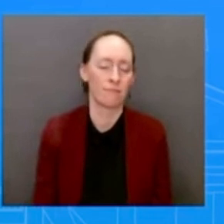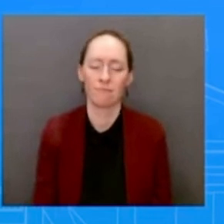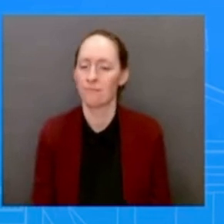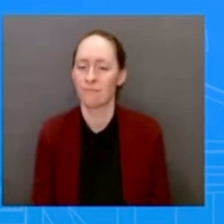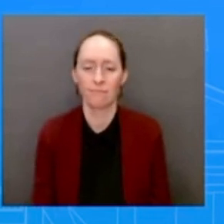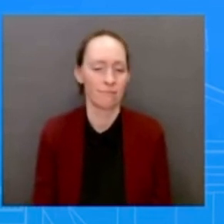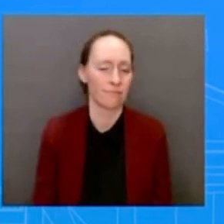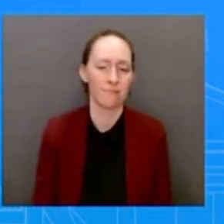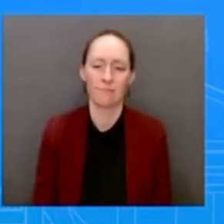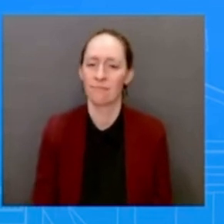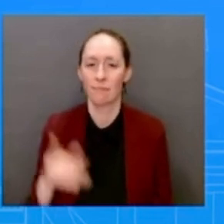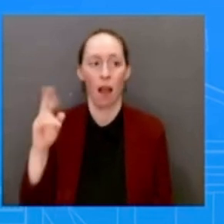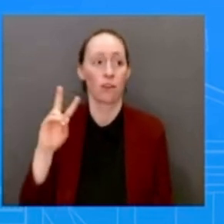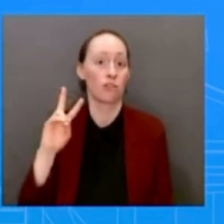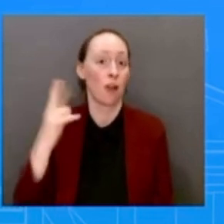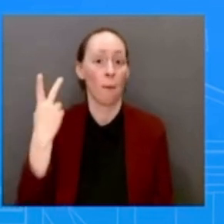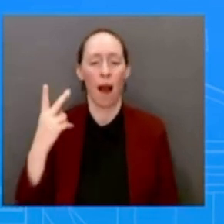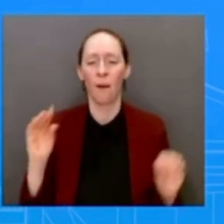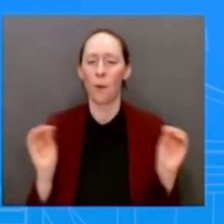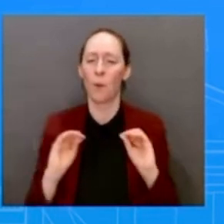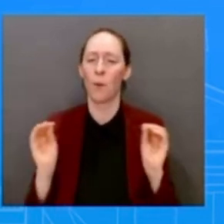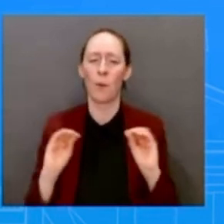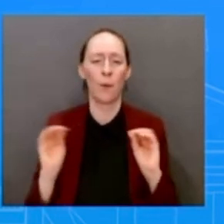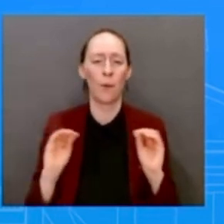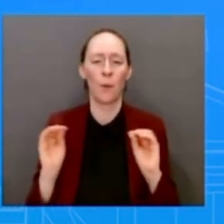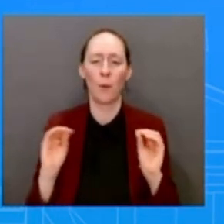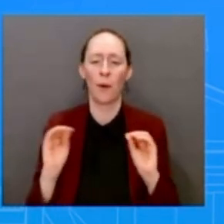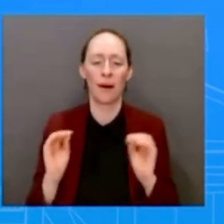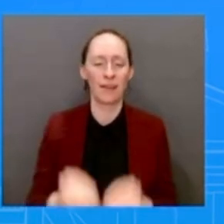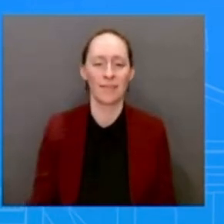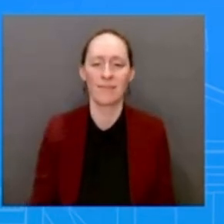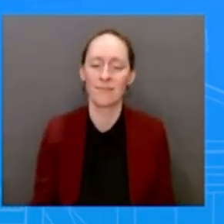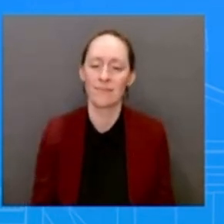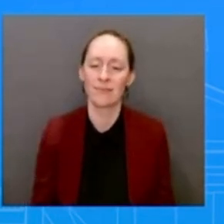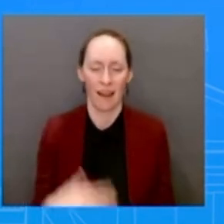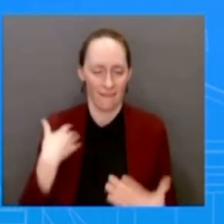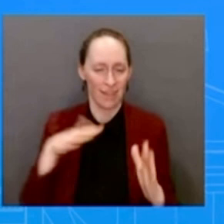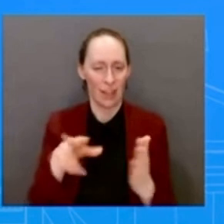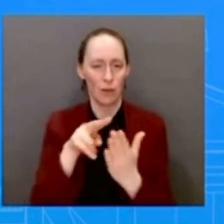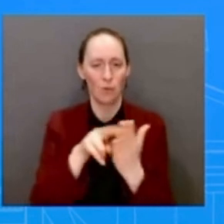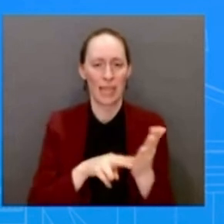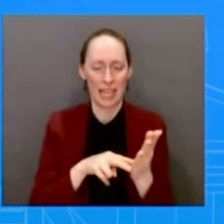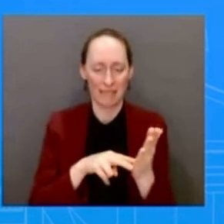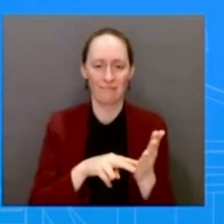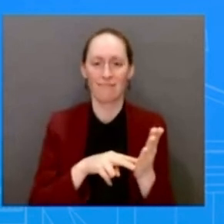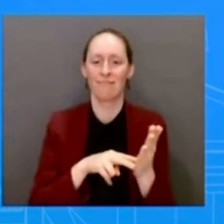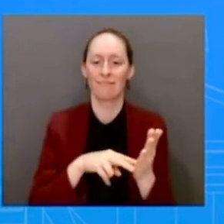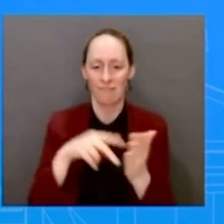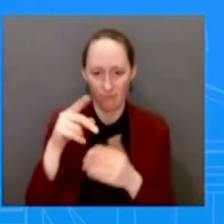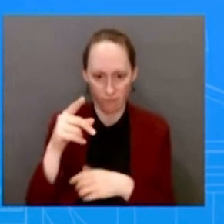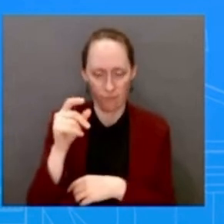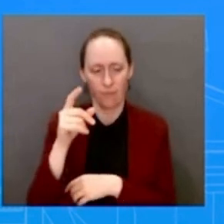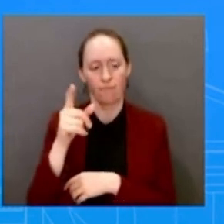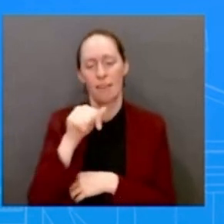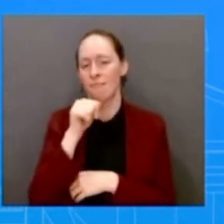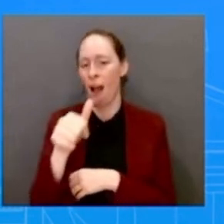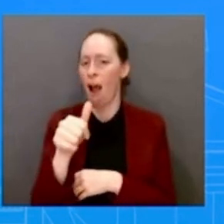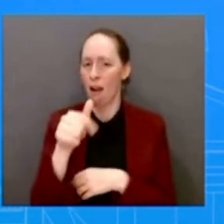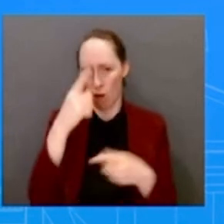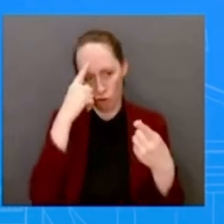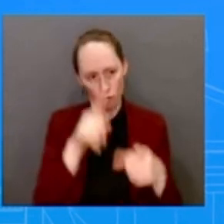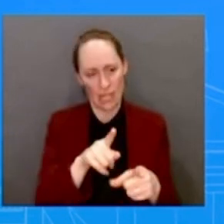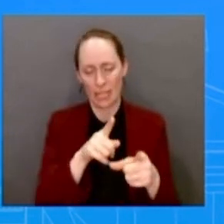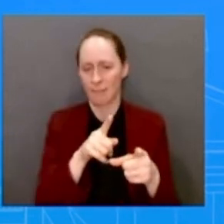was asking her question, there was the word oppose, but we never indicated, which is not unusual. It is not unusual in